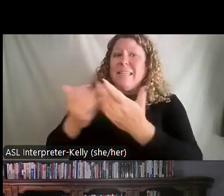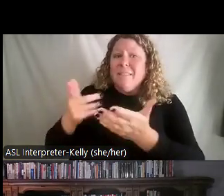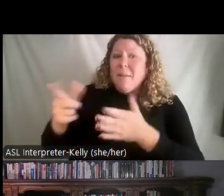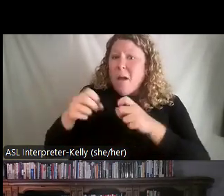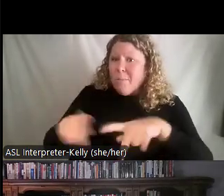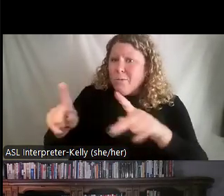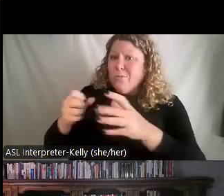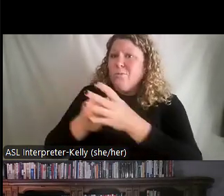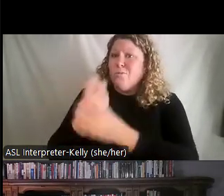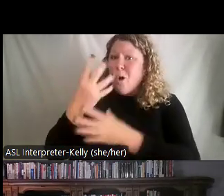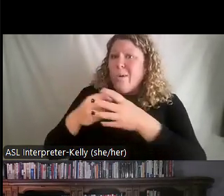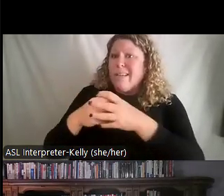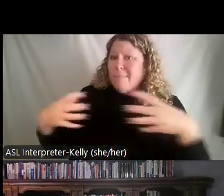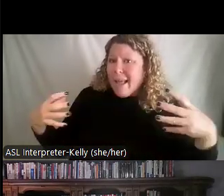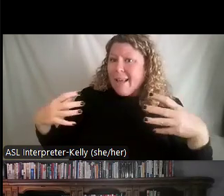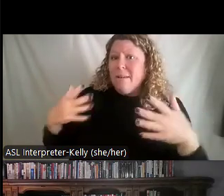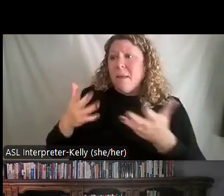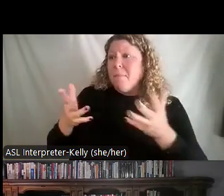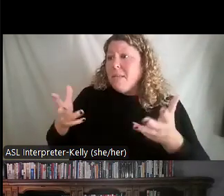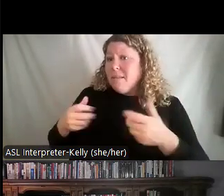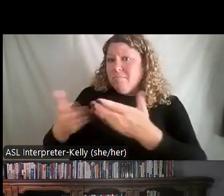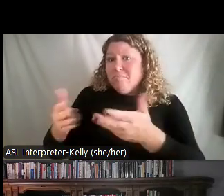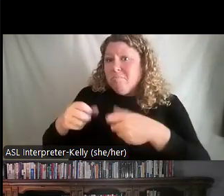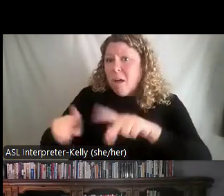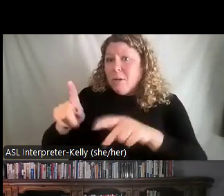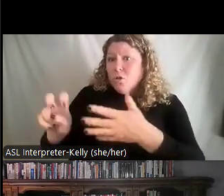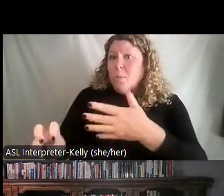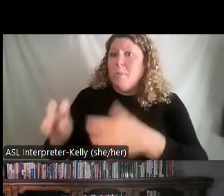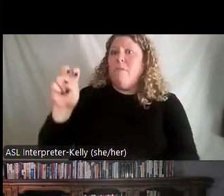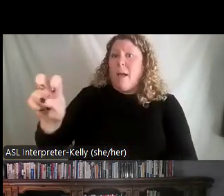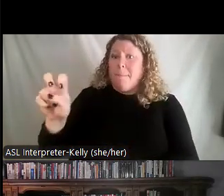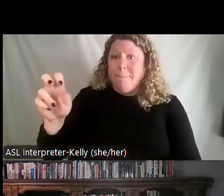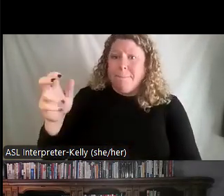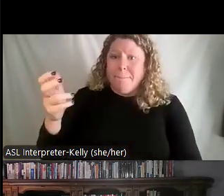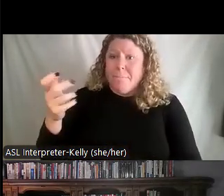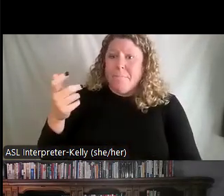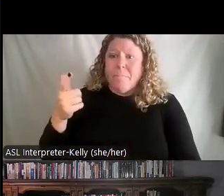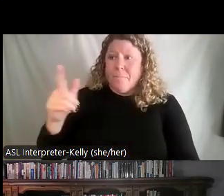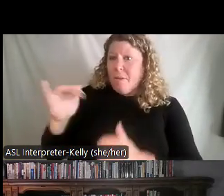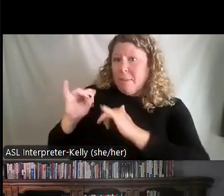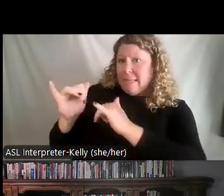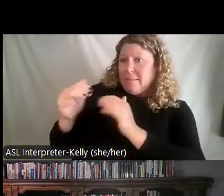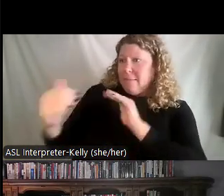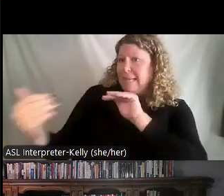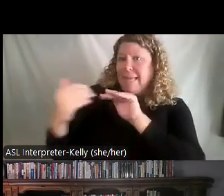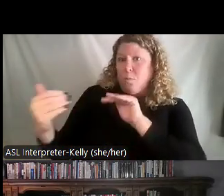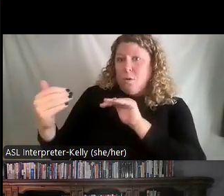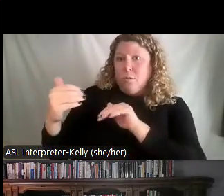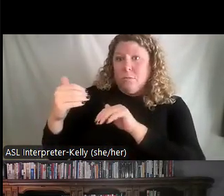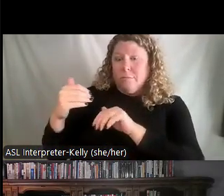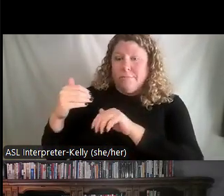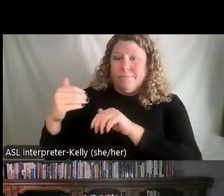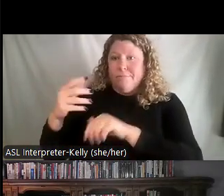and maybe even move up to that next level where they're, you know, a colleague at the same level as us. So we're helping them to